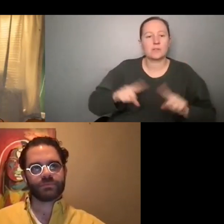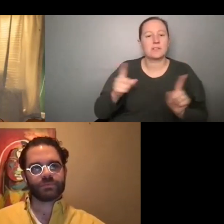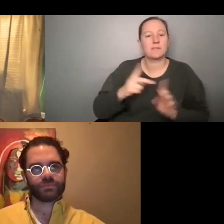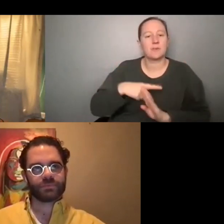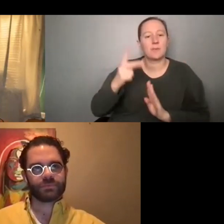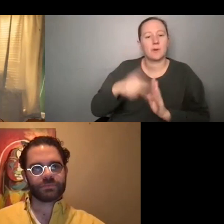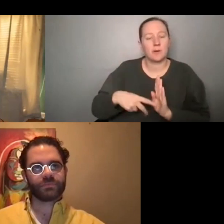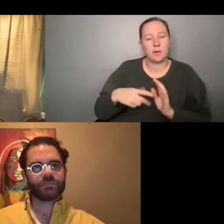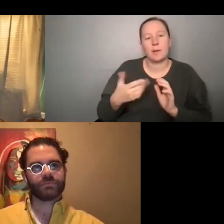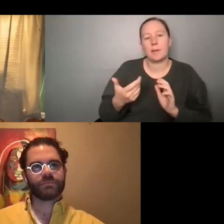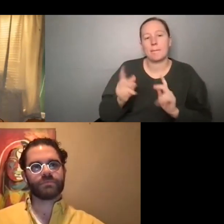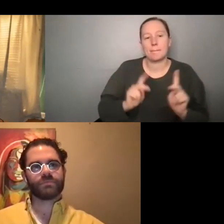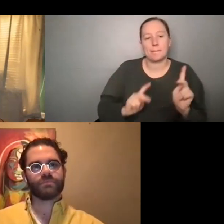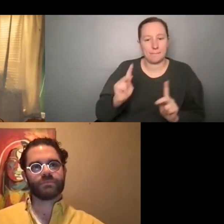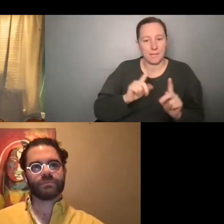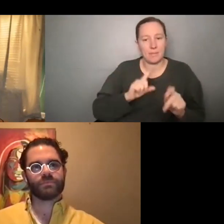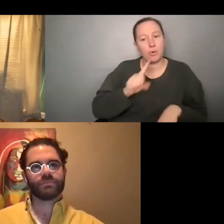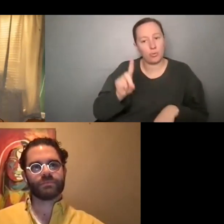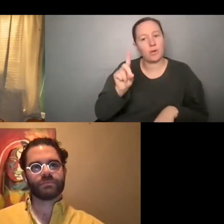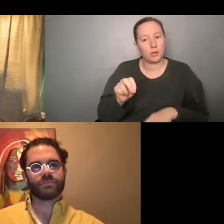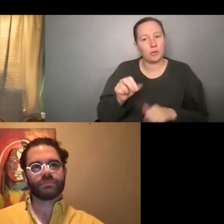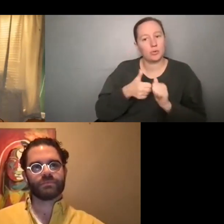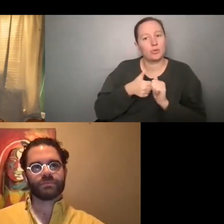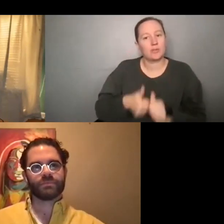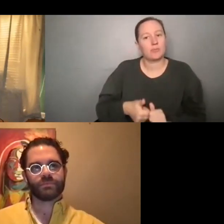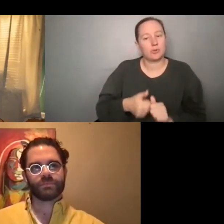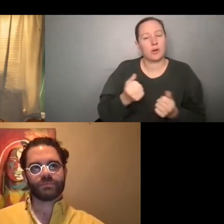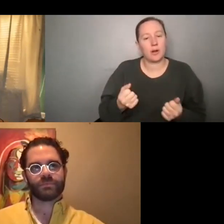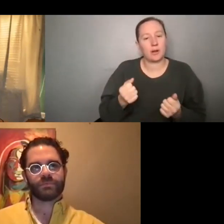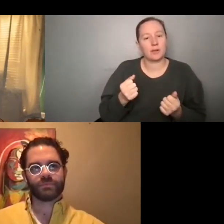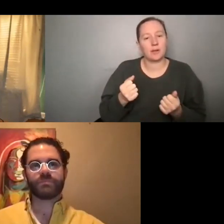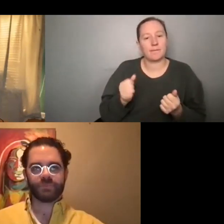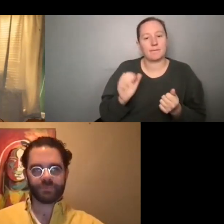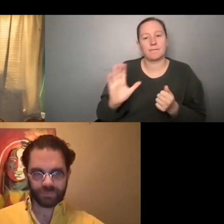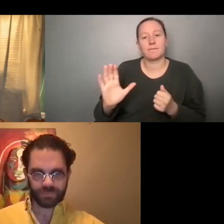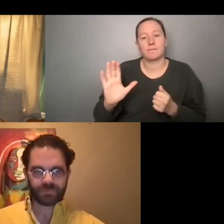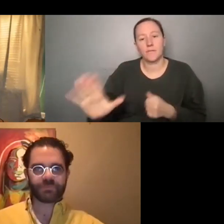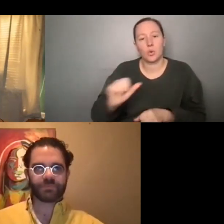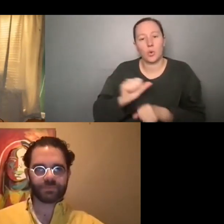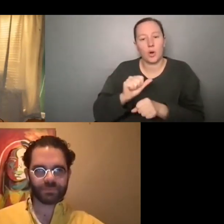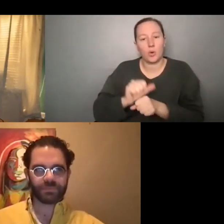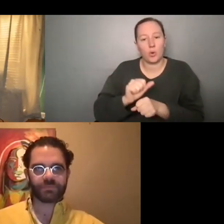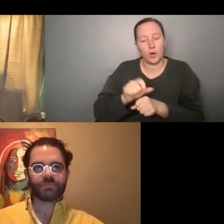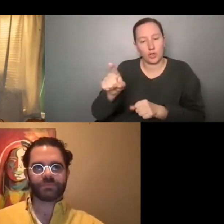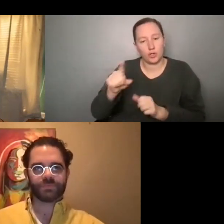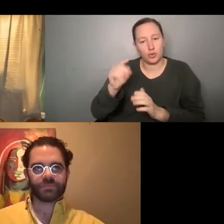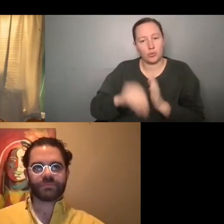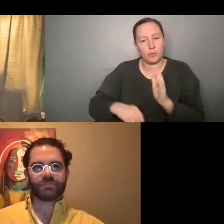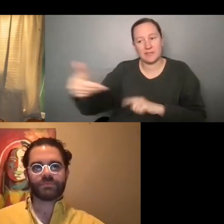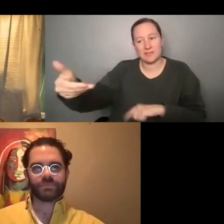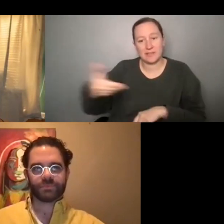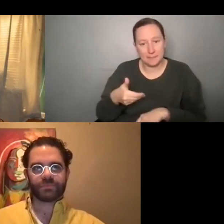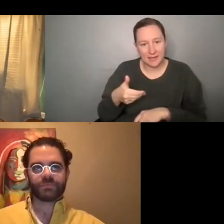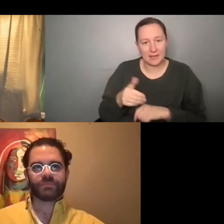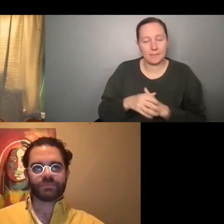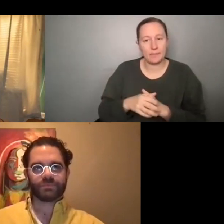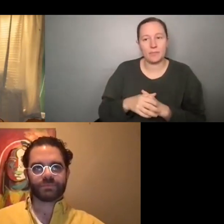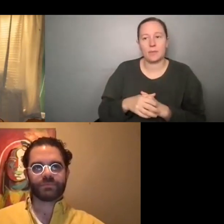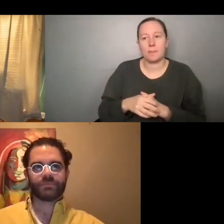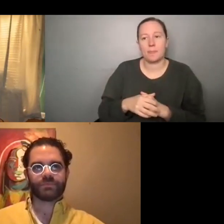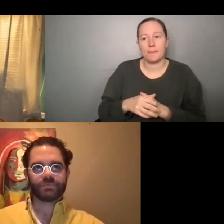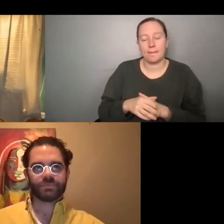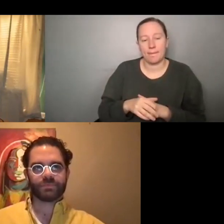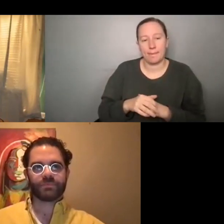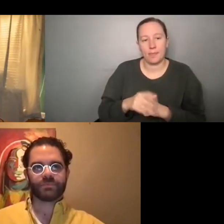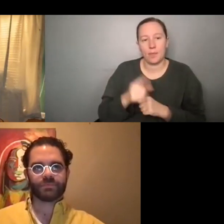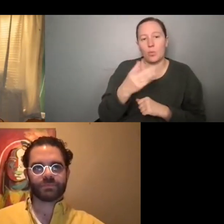uh, people really do keep track of, you know, the work that you're submitting. And I, one thing that one takeaway that